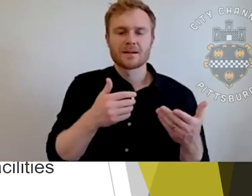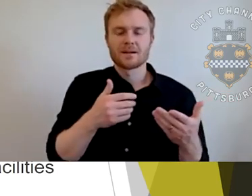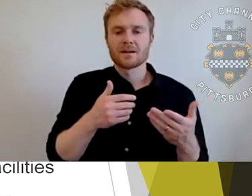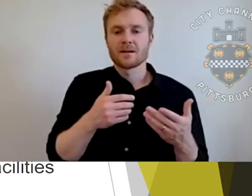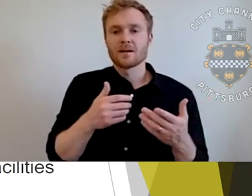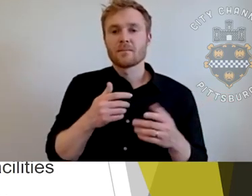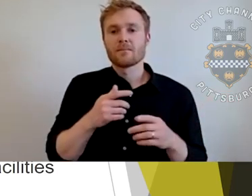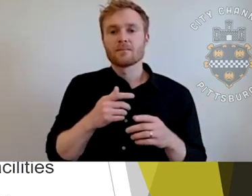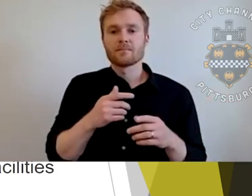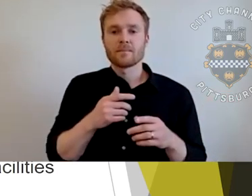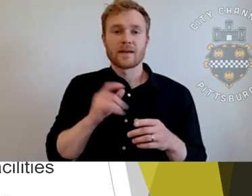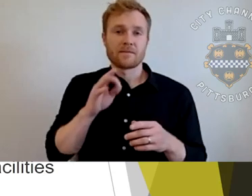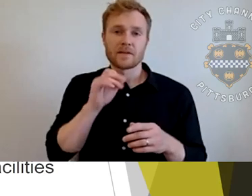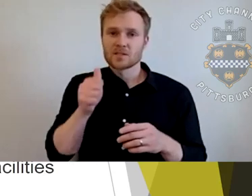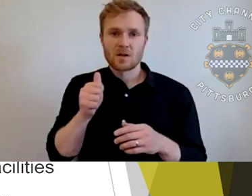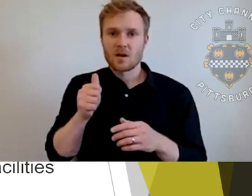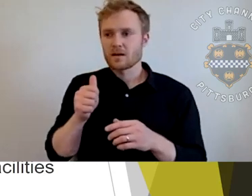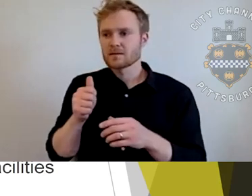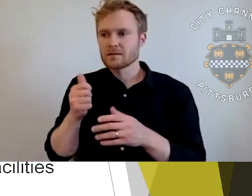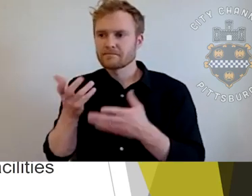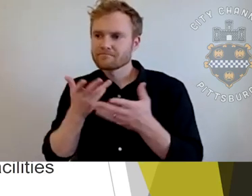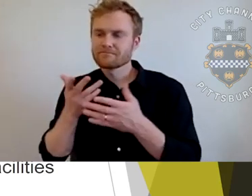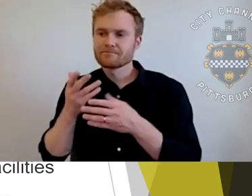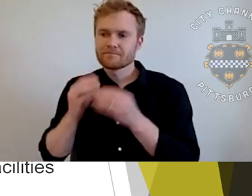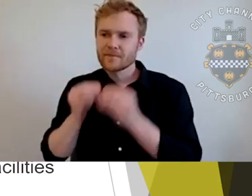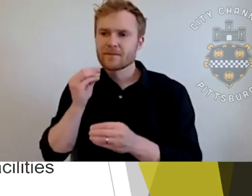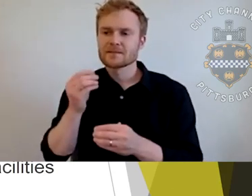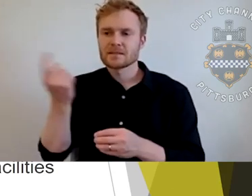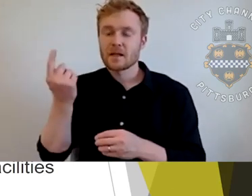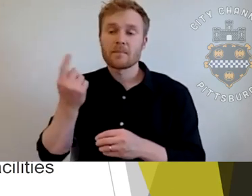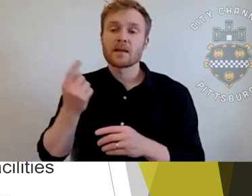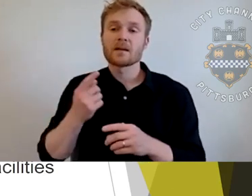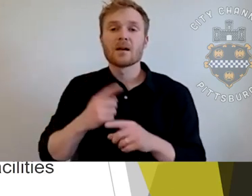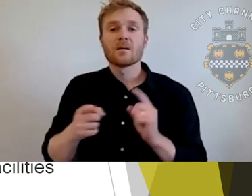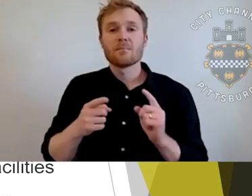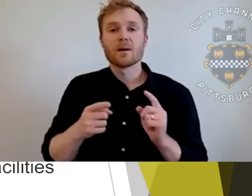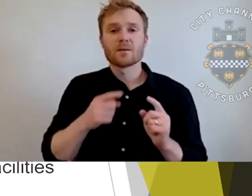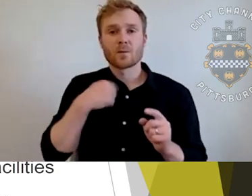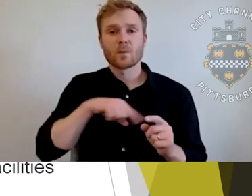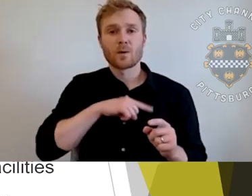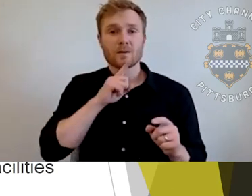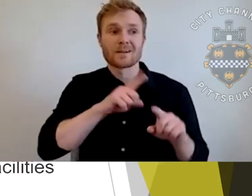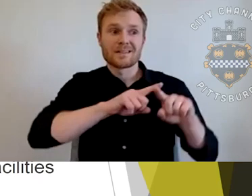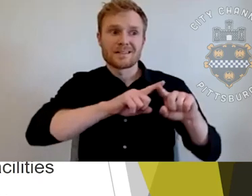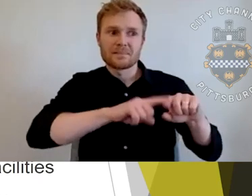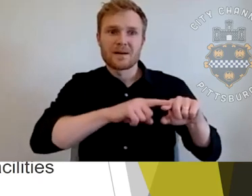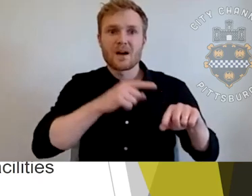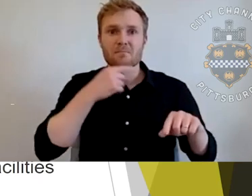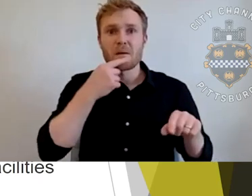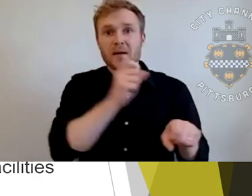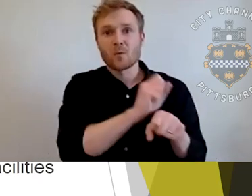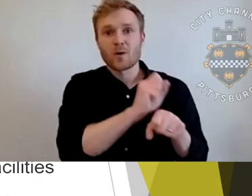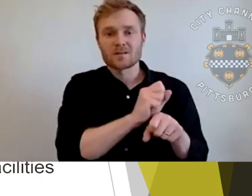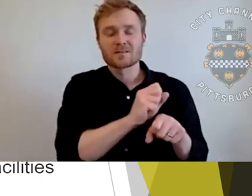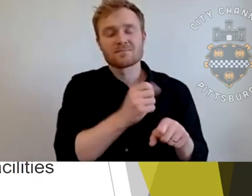deferred maintenance issue. Um, but our, we have a dependency on public works and it's nice that we have a, a good kind of unsiloed working relationship